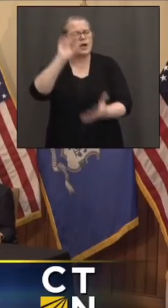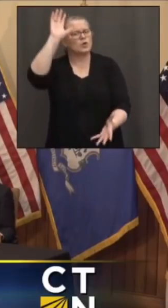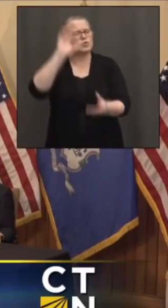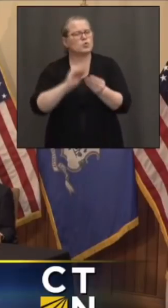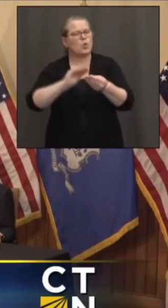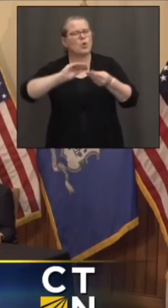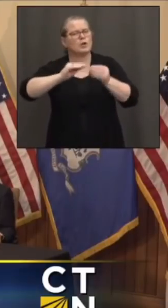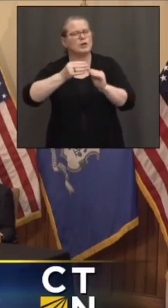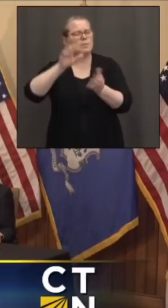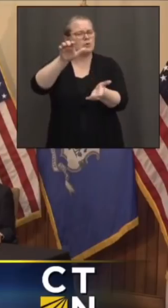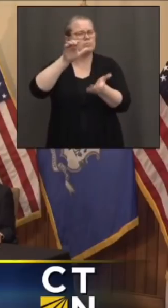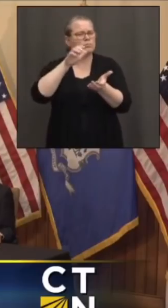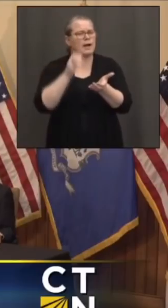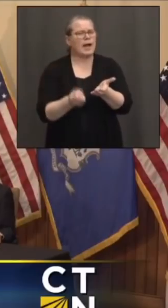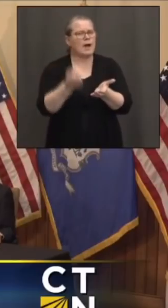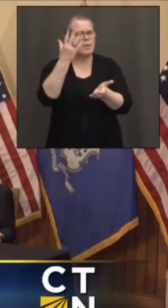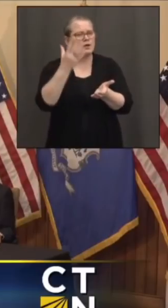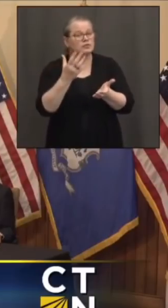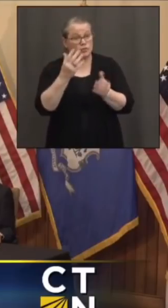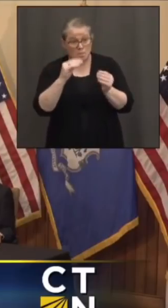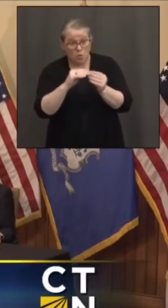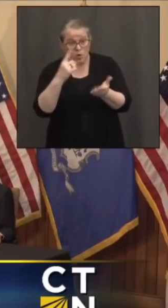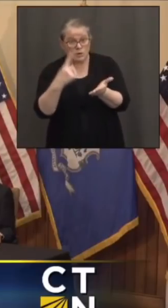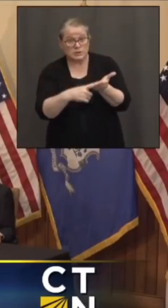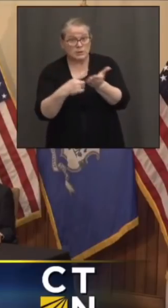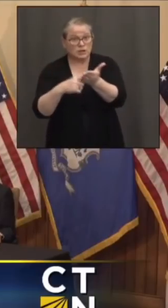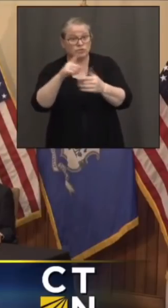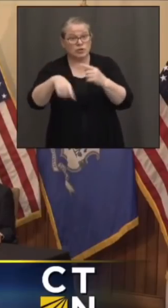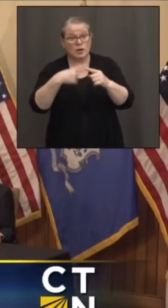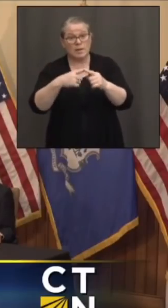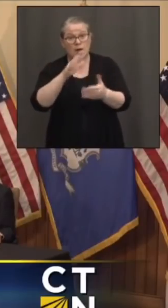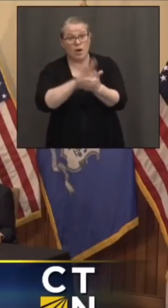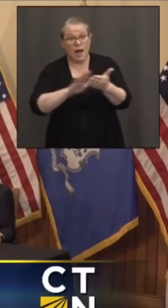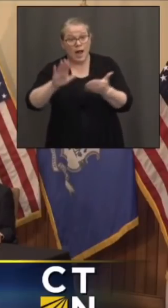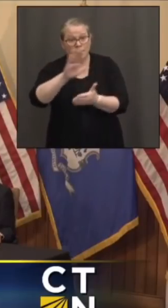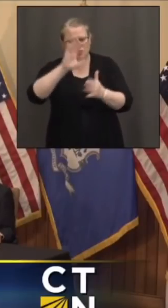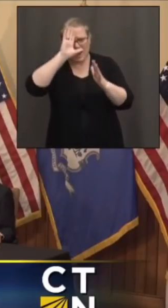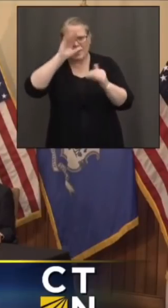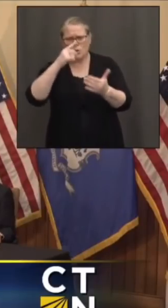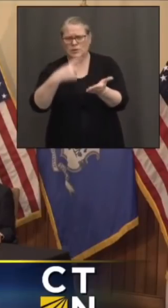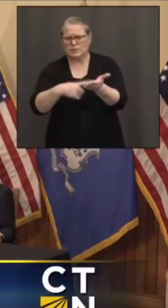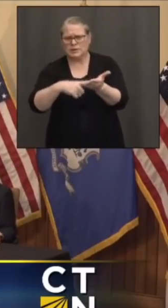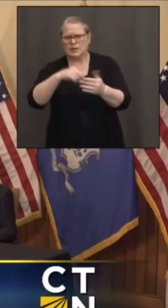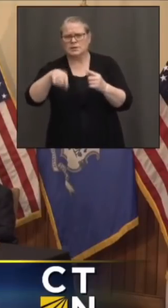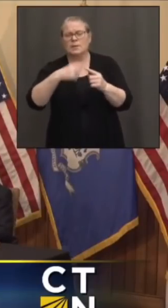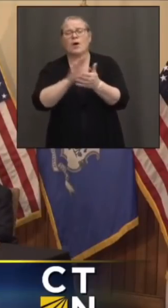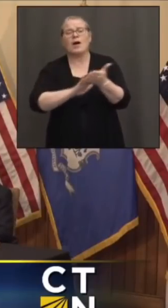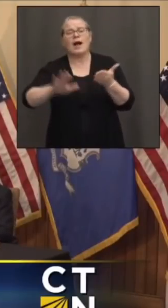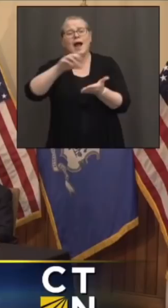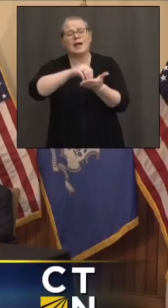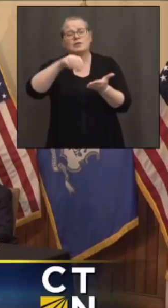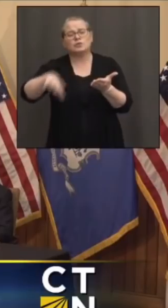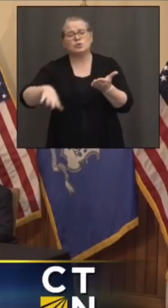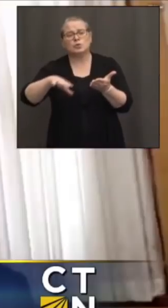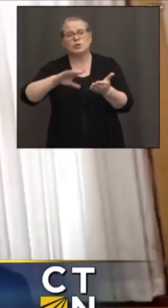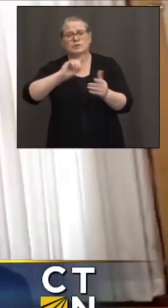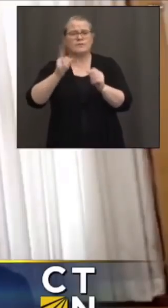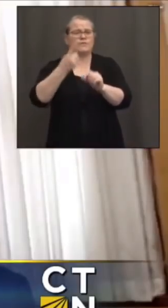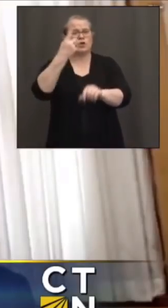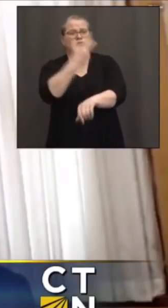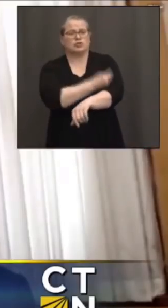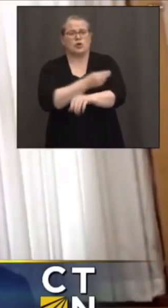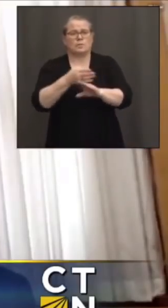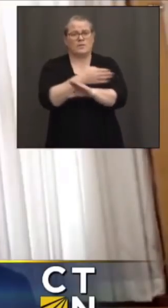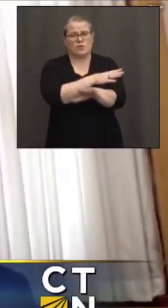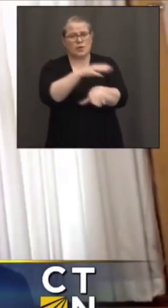plans for the colleges? I know there was discussion of at least getting their first dose before they leave for the summer. Sure. So across